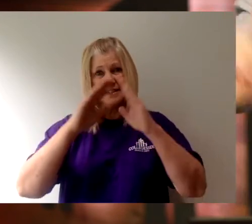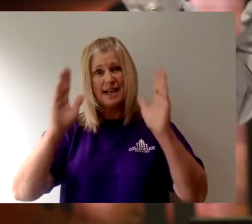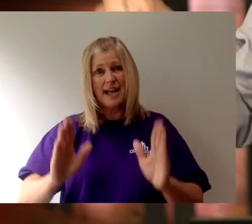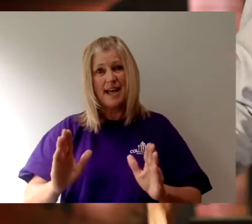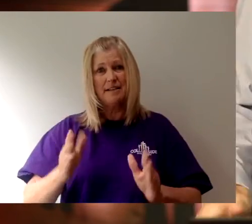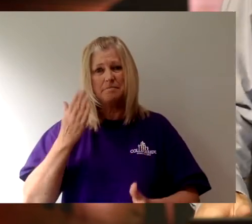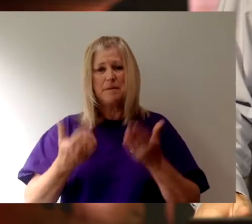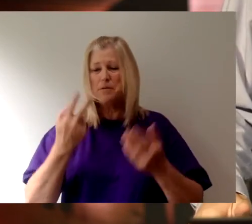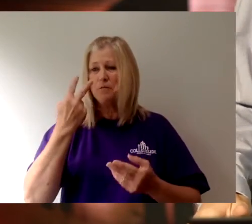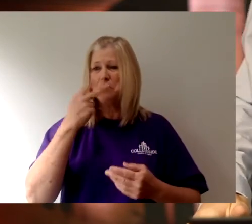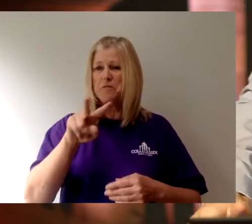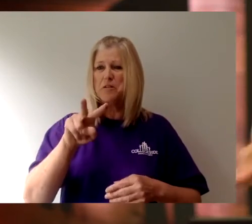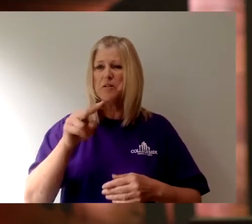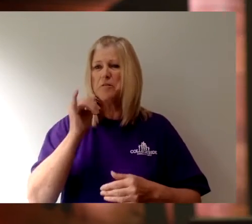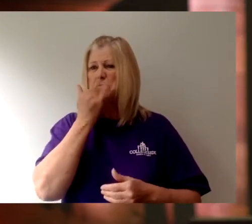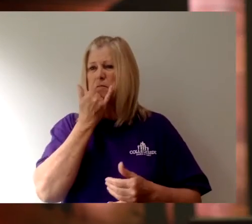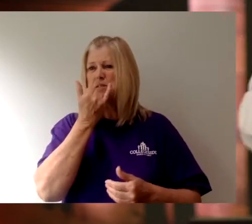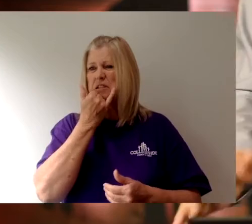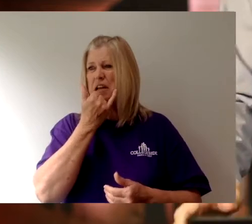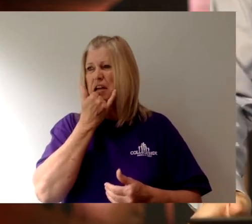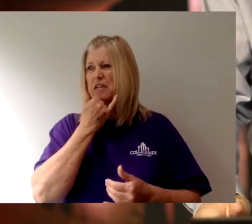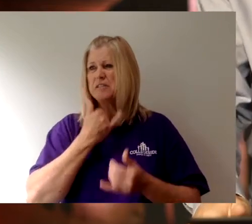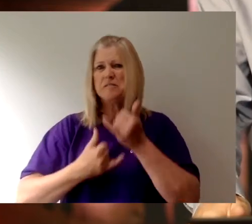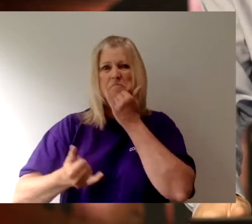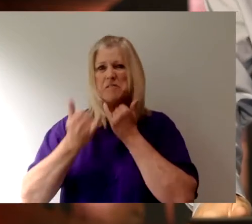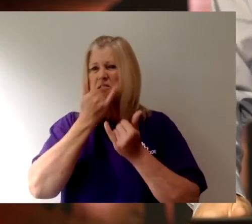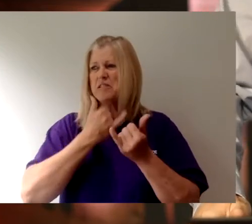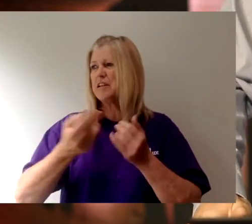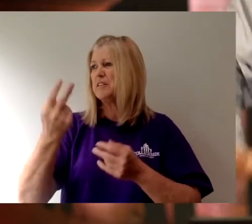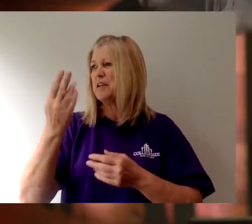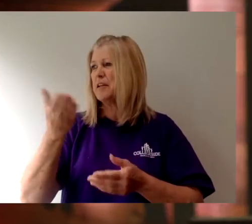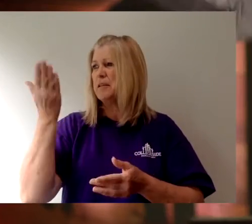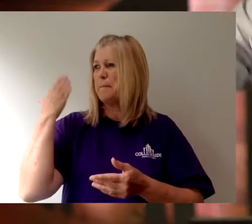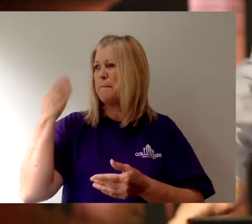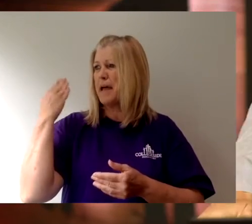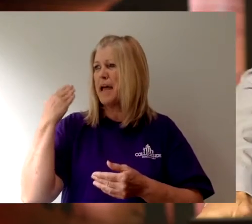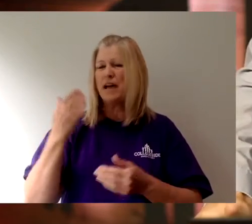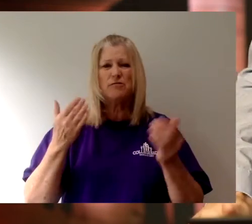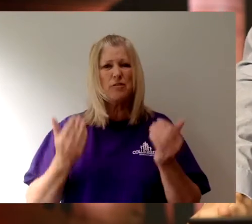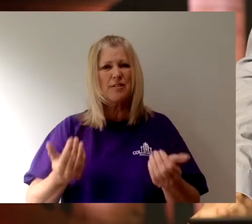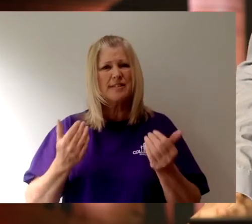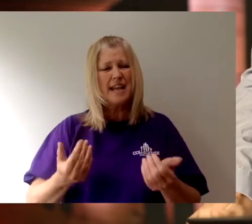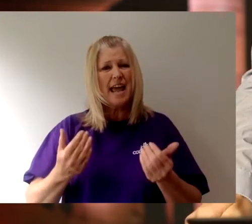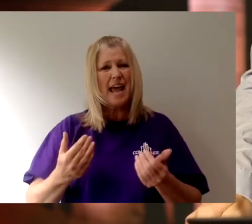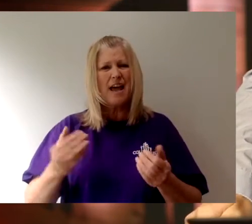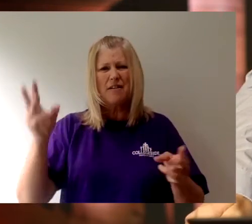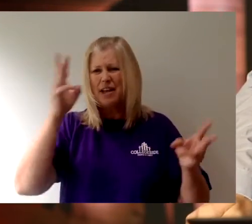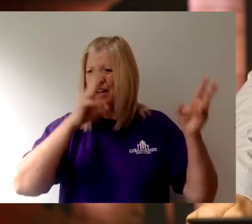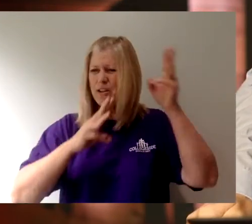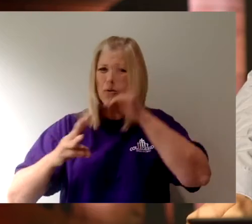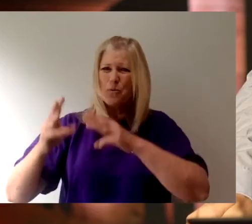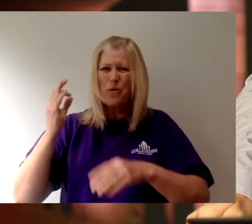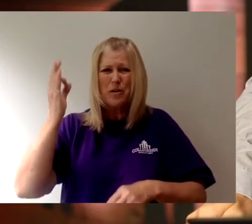Maybe you look at the mistakes of the past or the present, the unknown and the worry and the anxiety for the